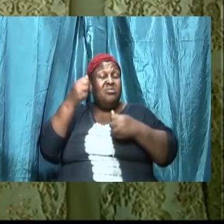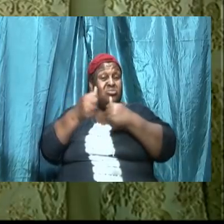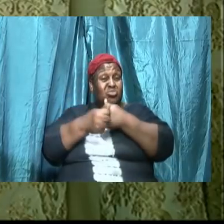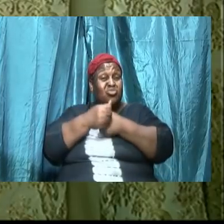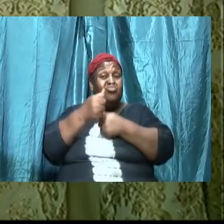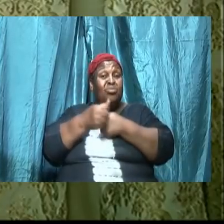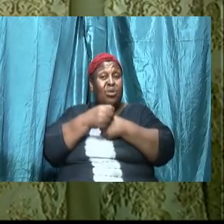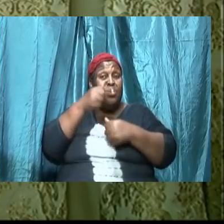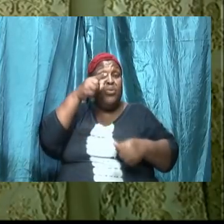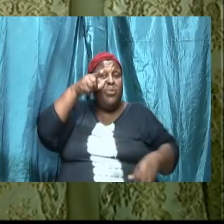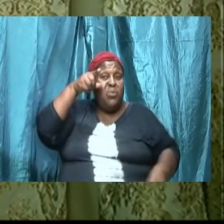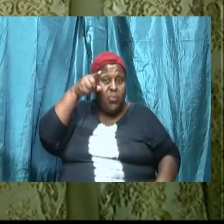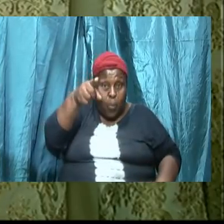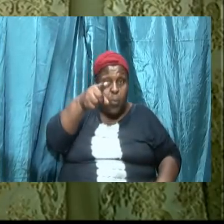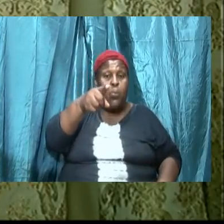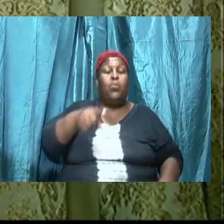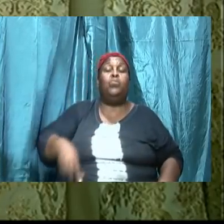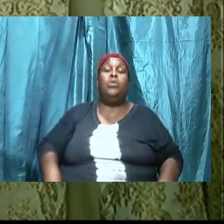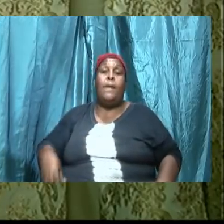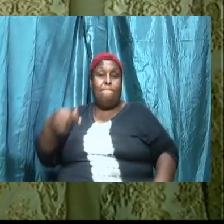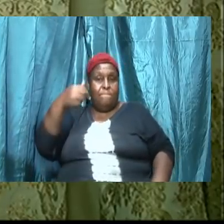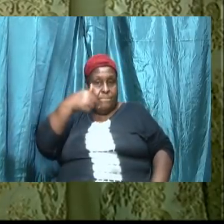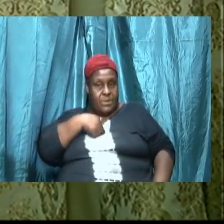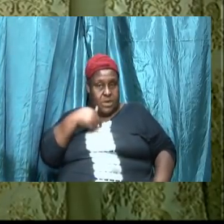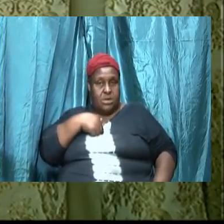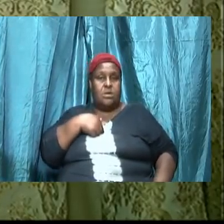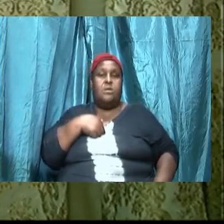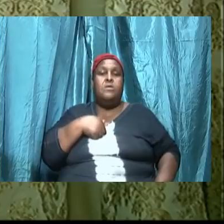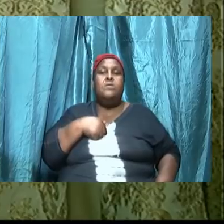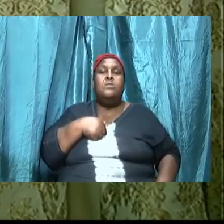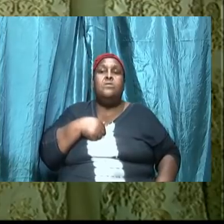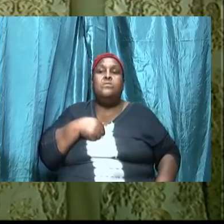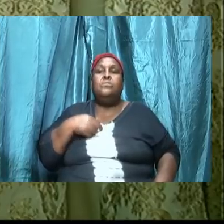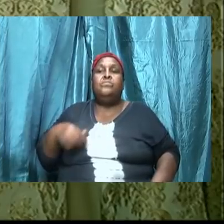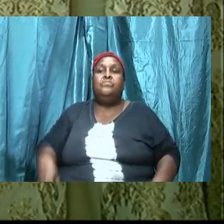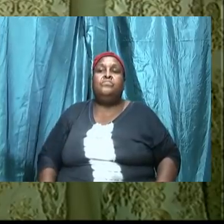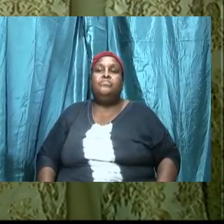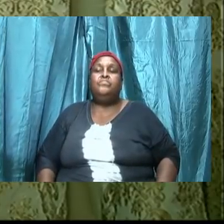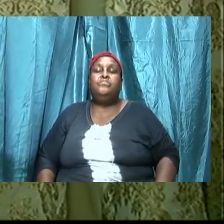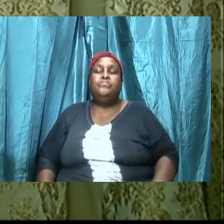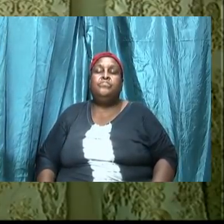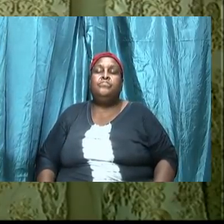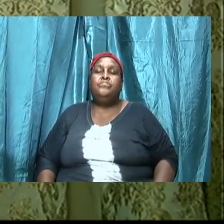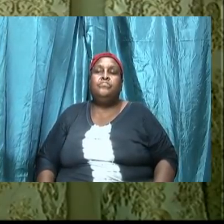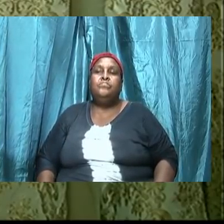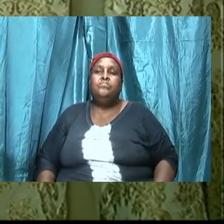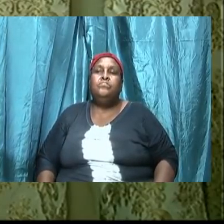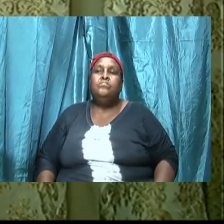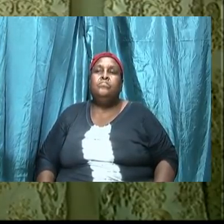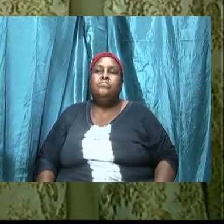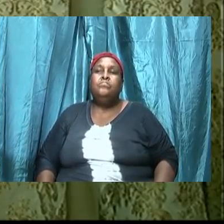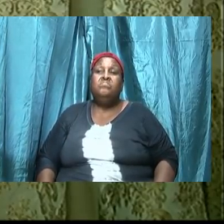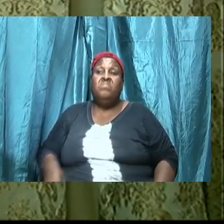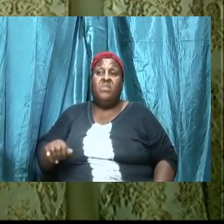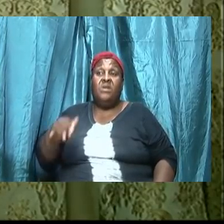thereafter from the mind he then moves into the phase of deception and that's why we have to be careful